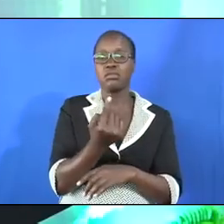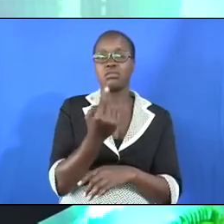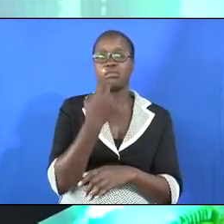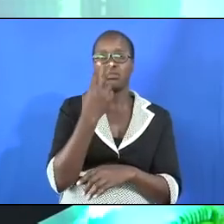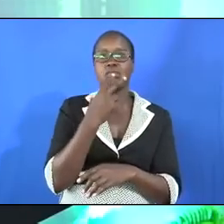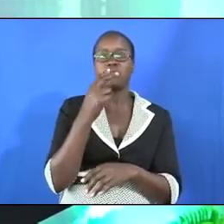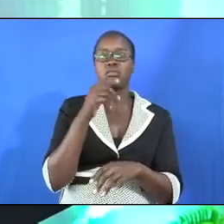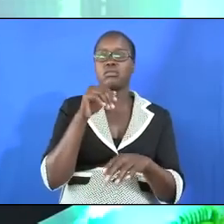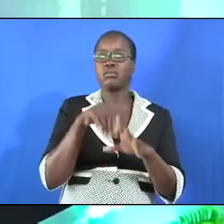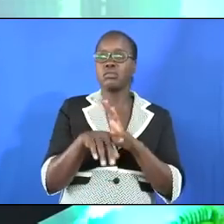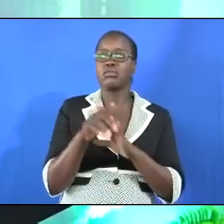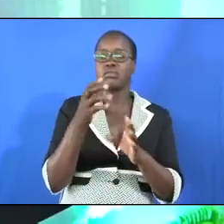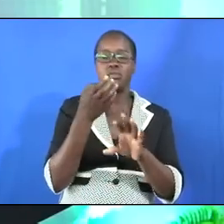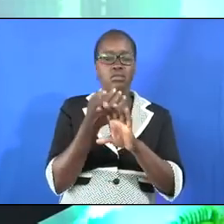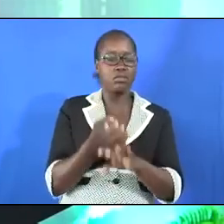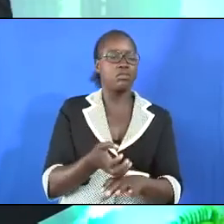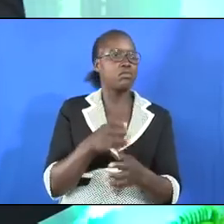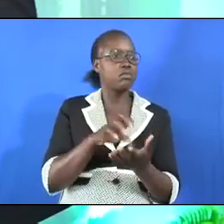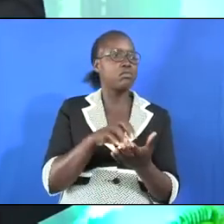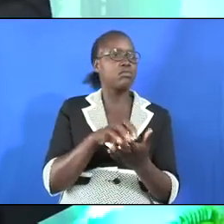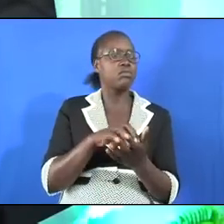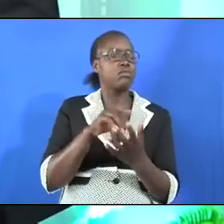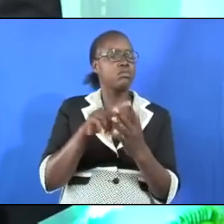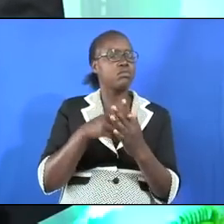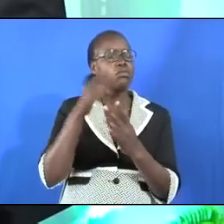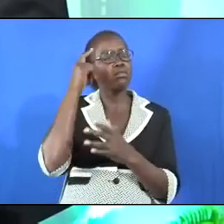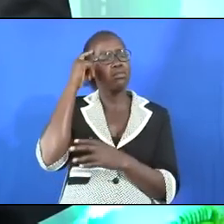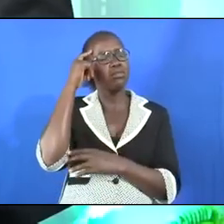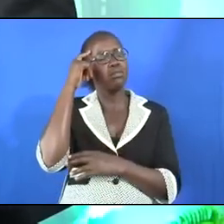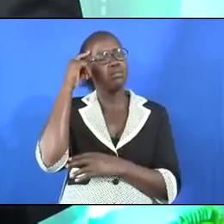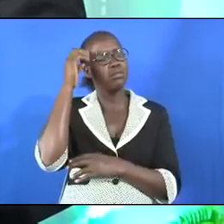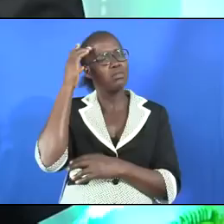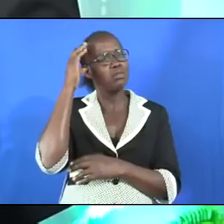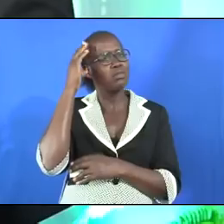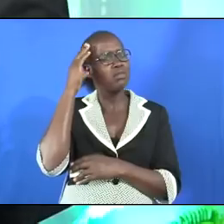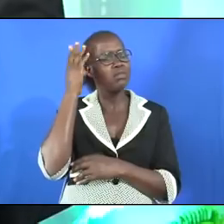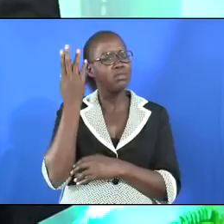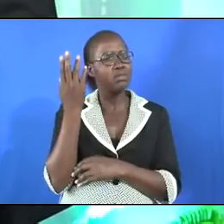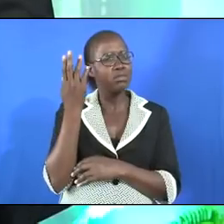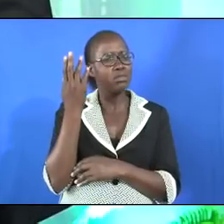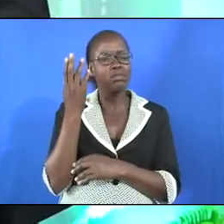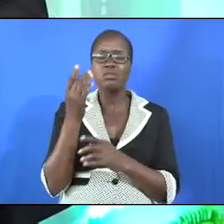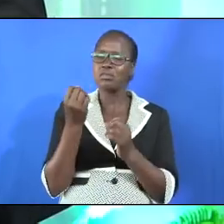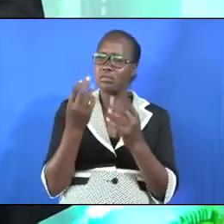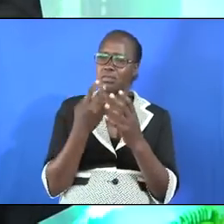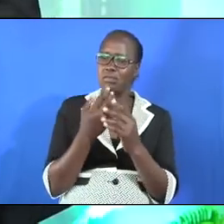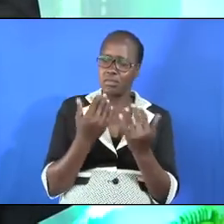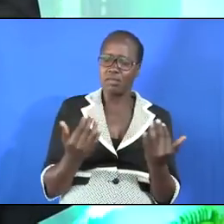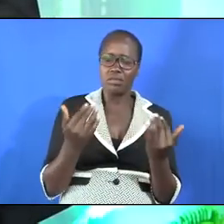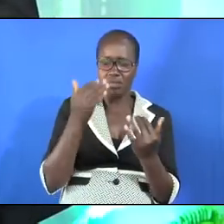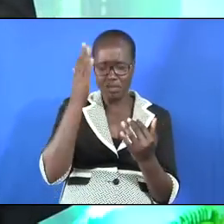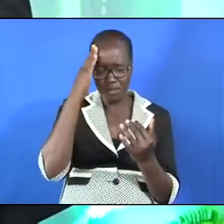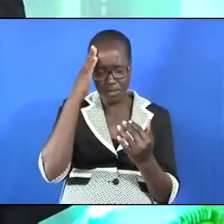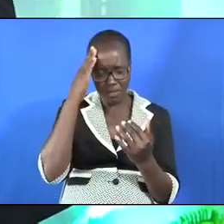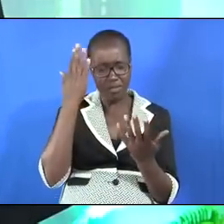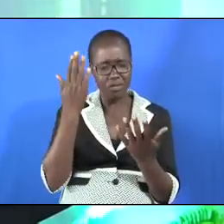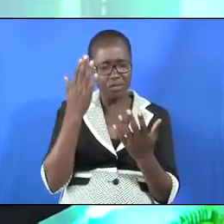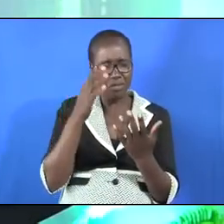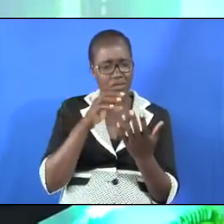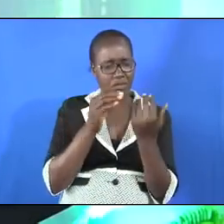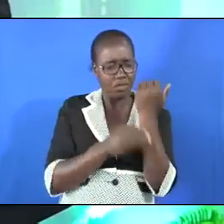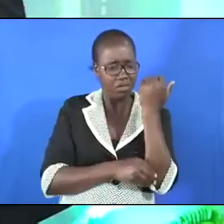we get into difficult situations we begin to pity patty and mourn our deplorable situations